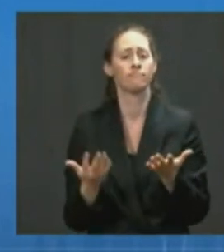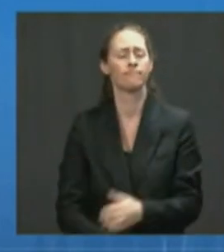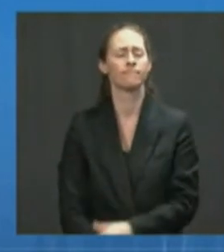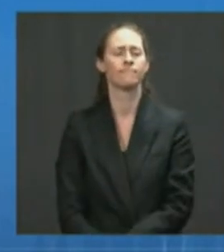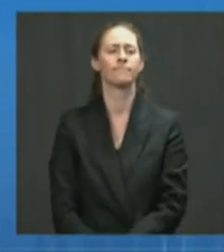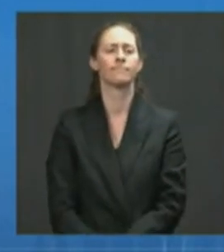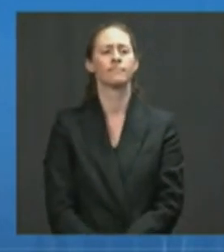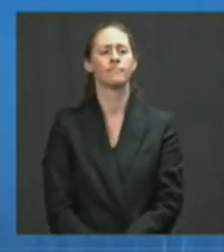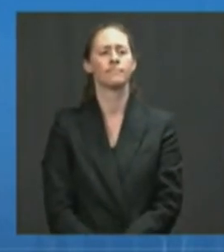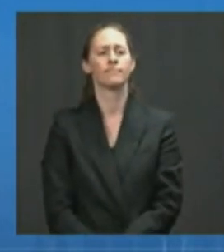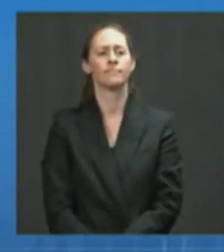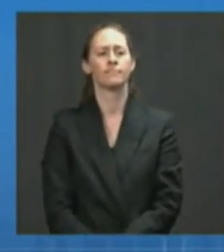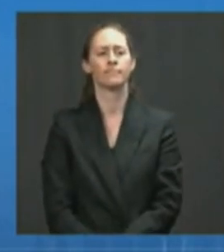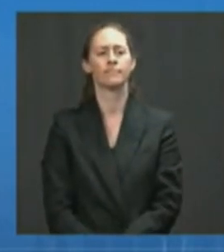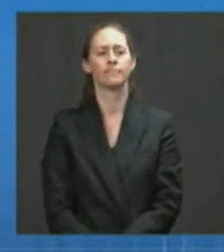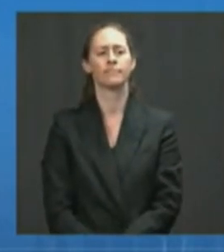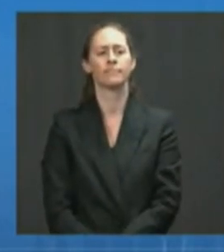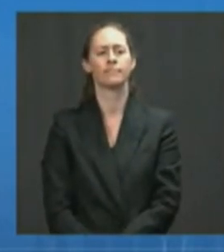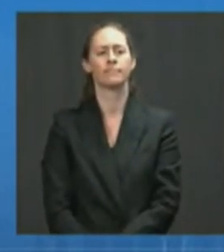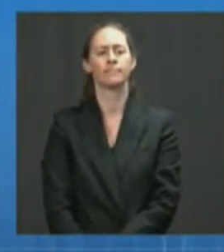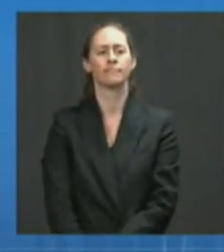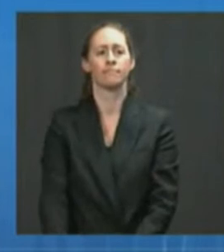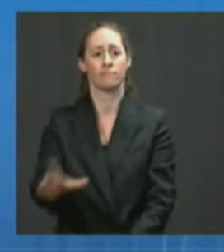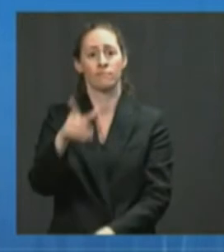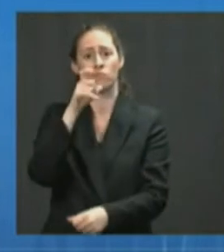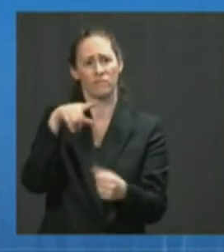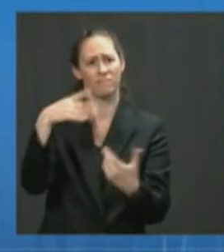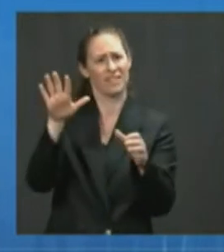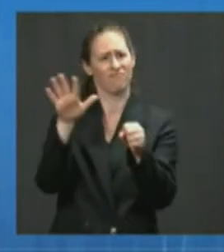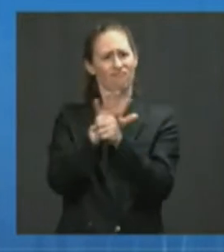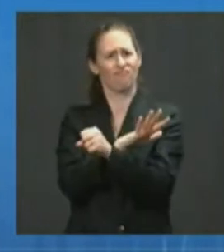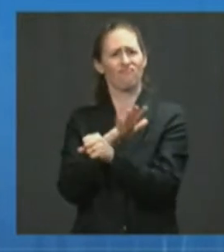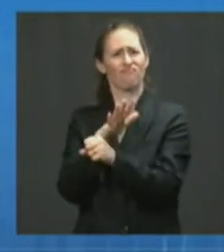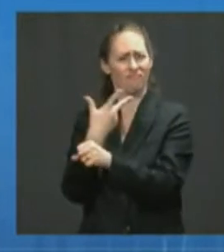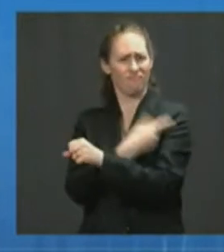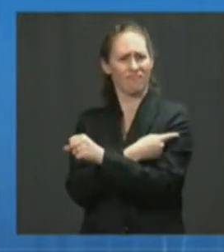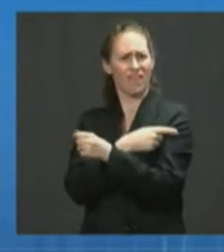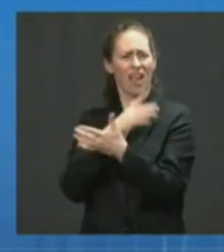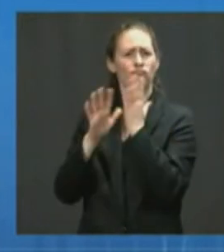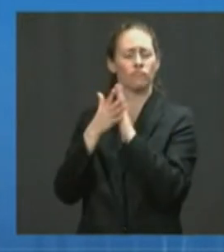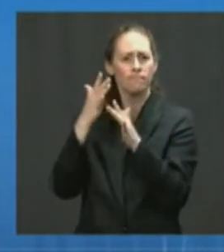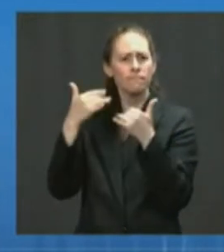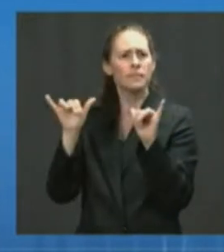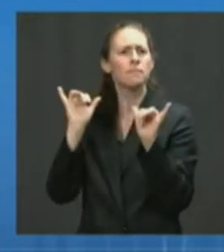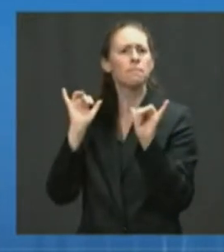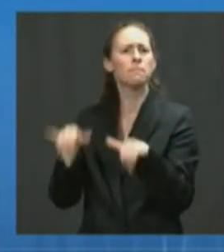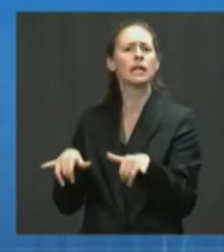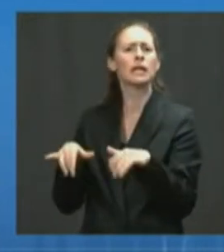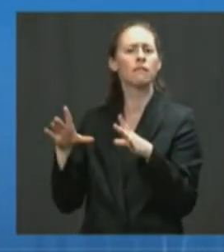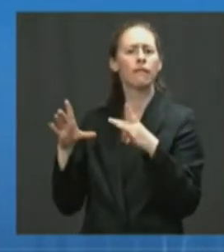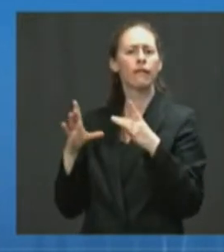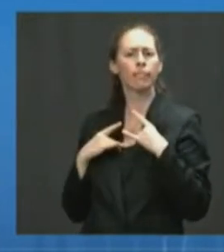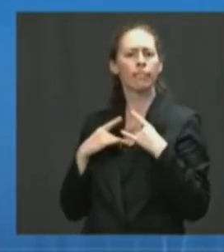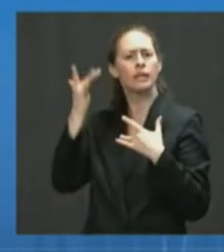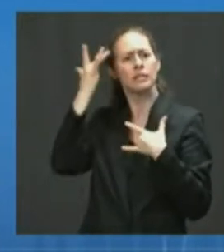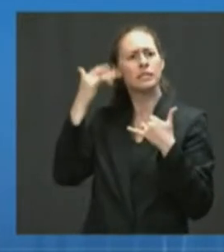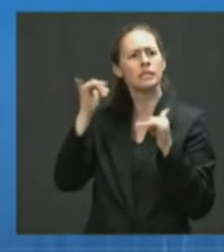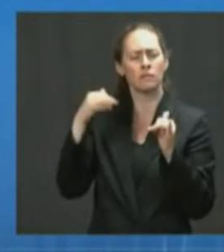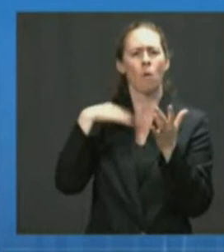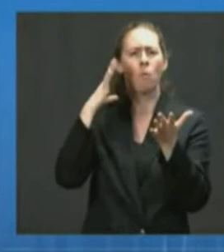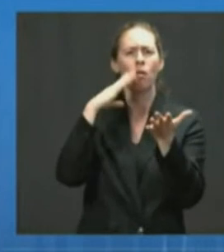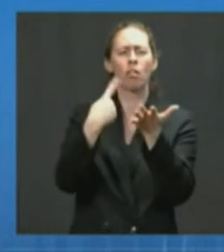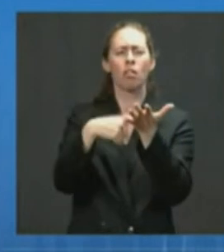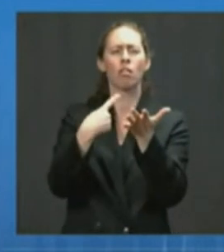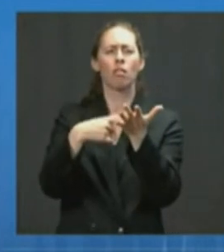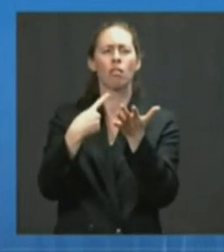after full vaccination. So let's just give a bit of a background on the first slide. What do we mean by